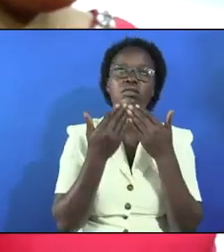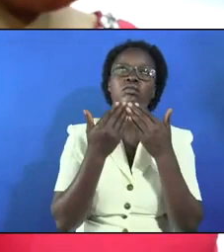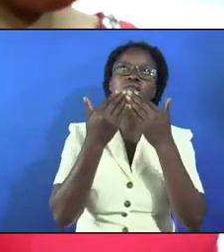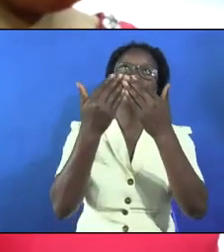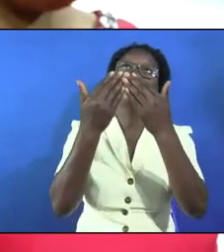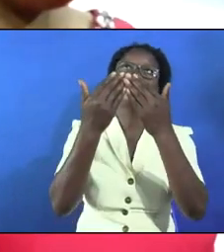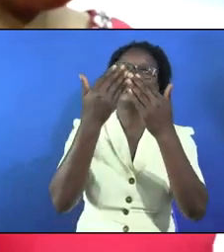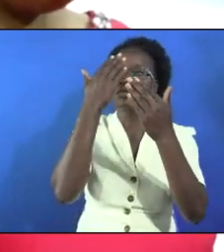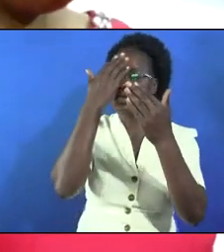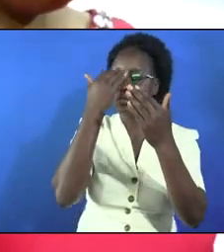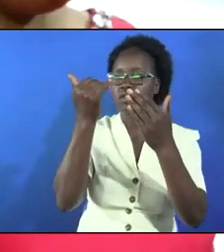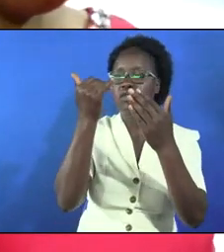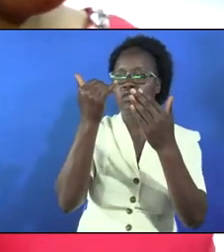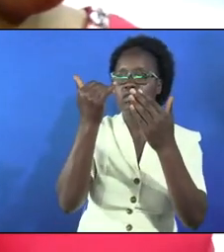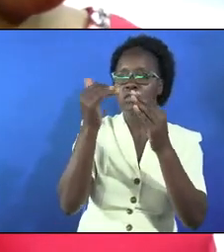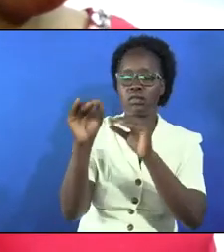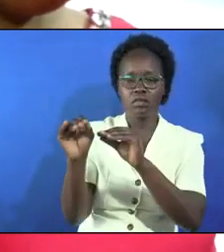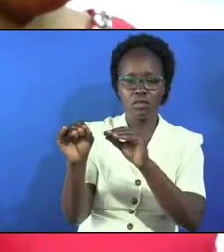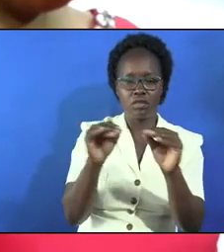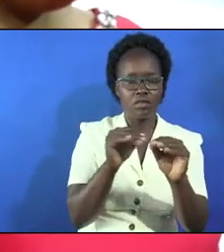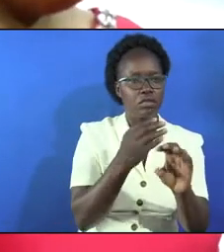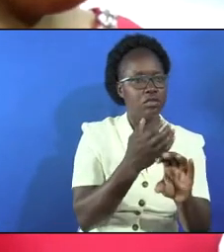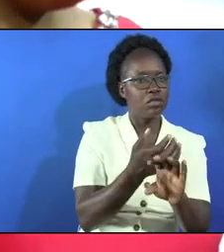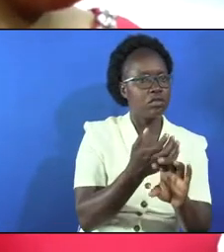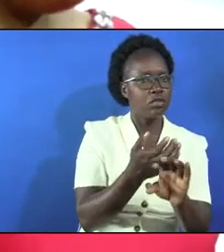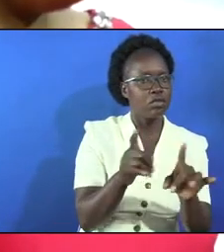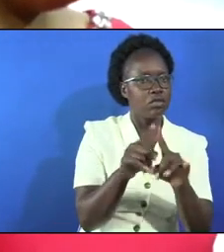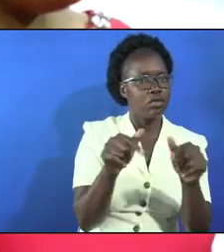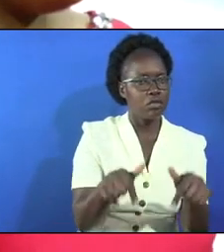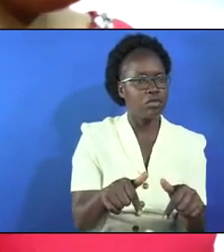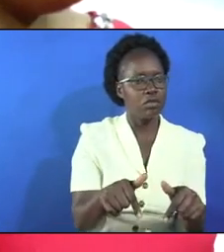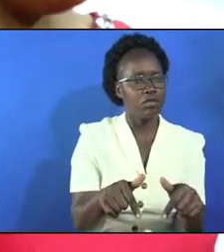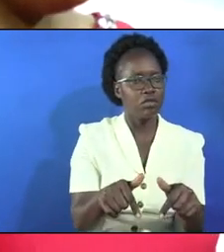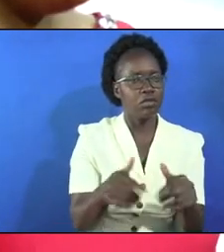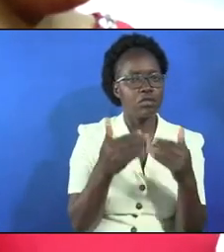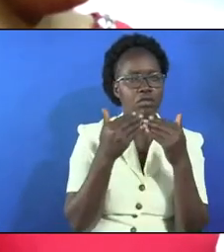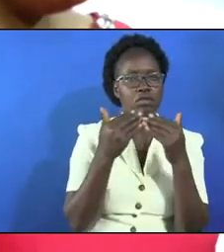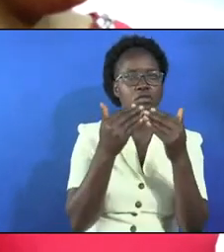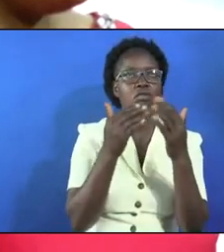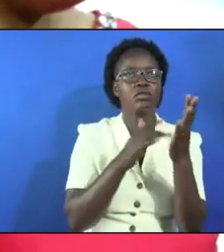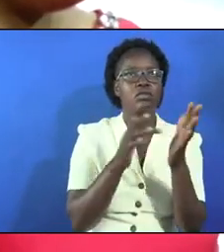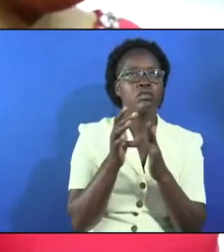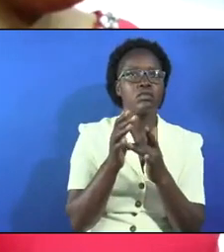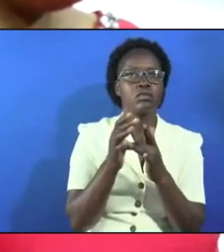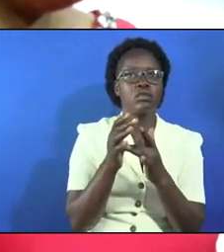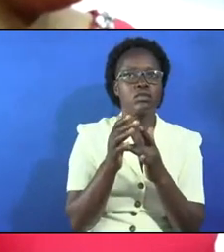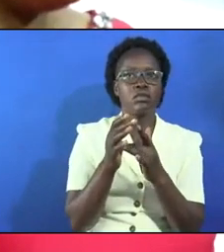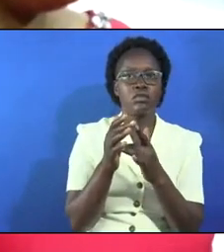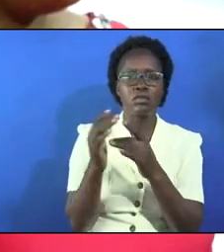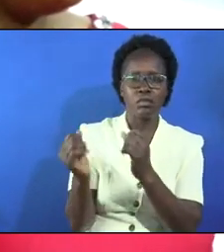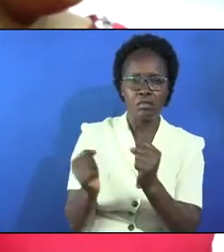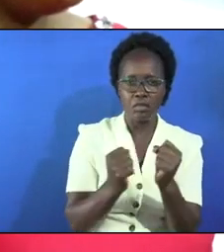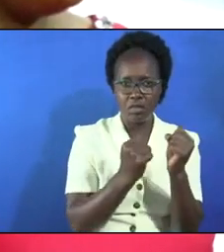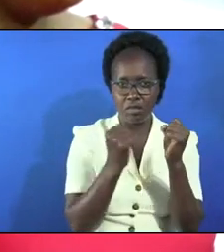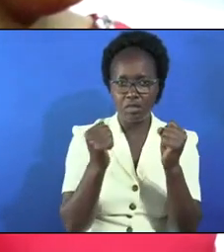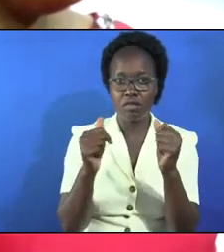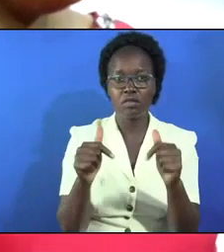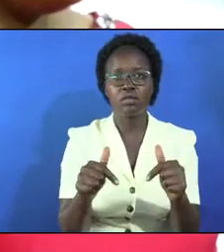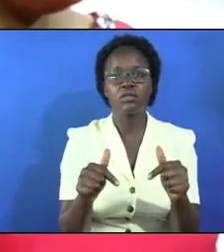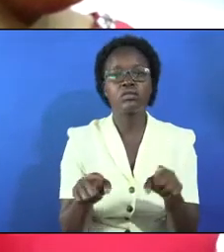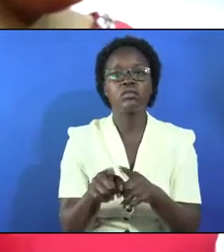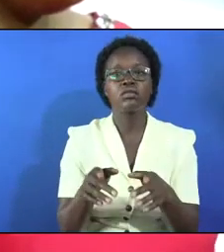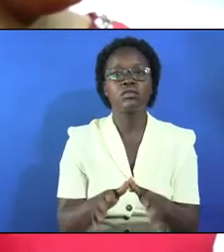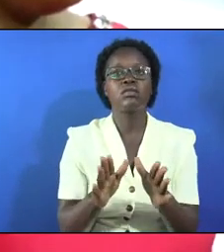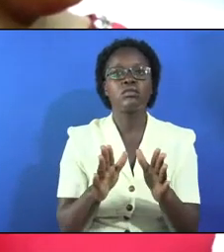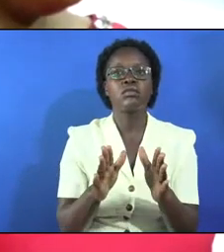thank you because this removes stones even today we thank you jesus because you are still powerful today the